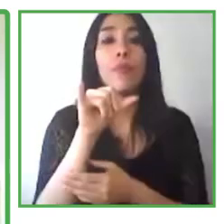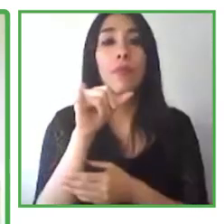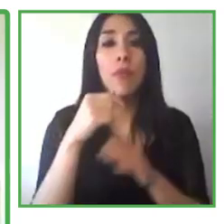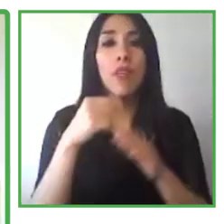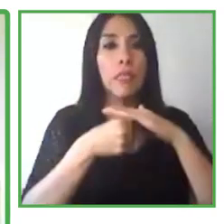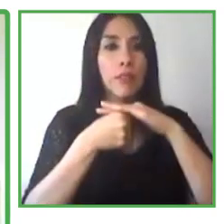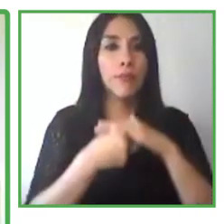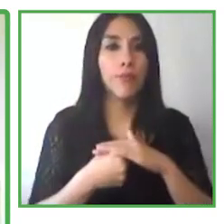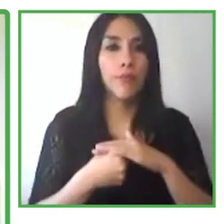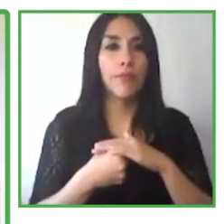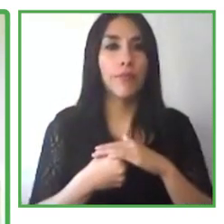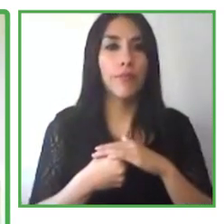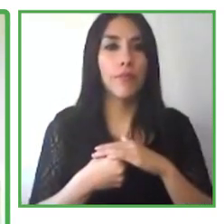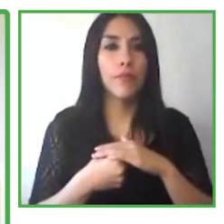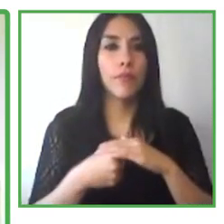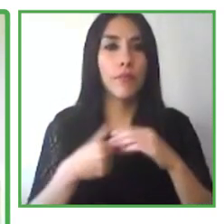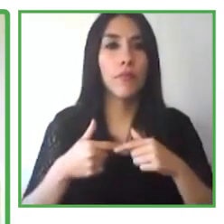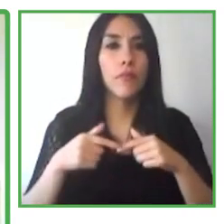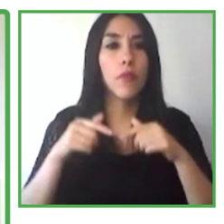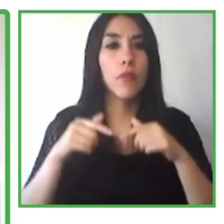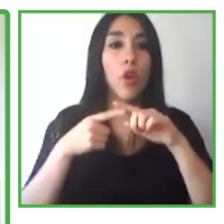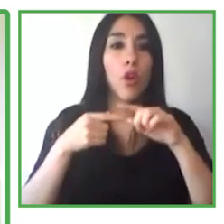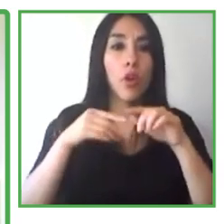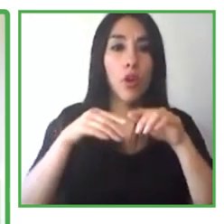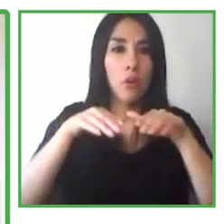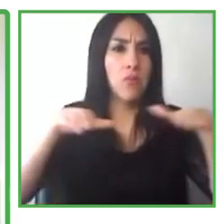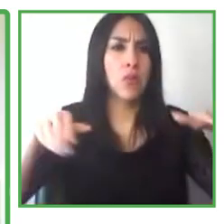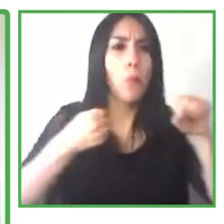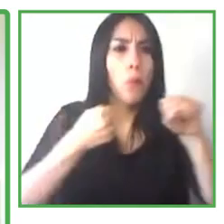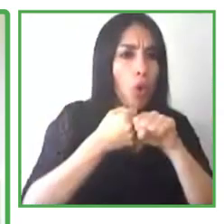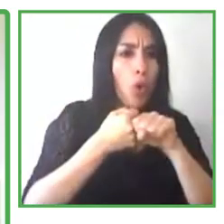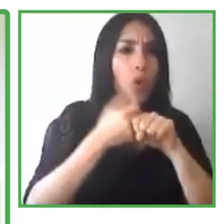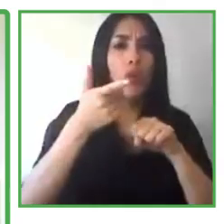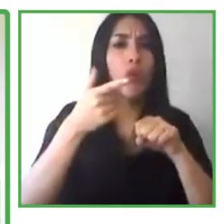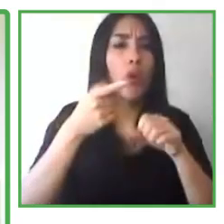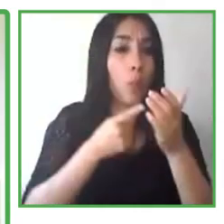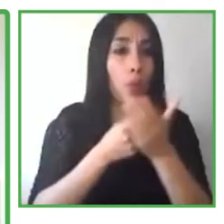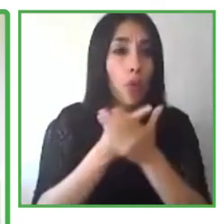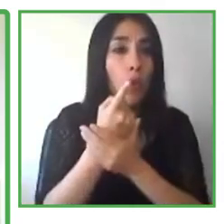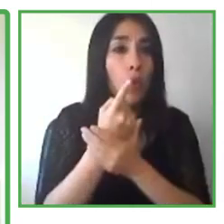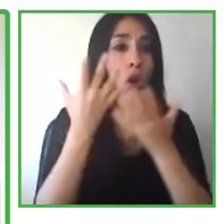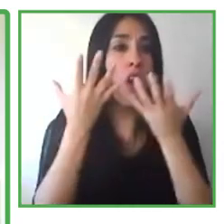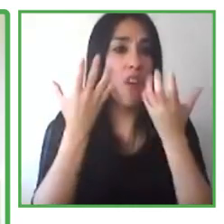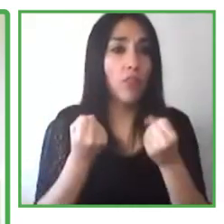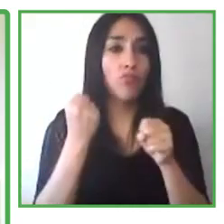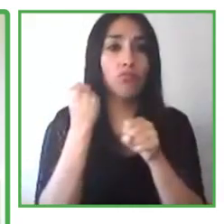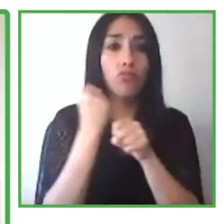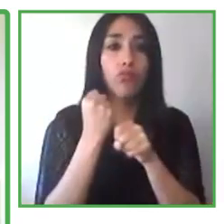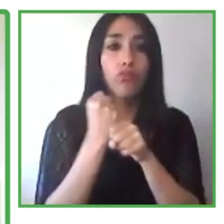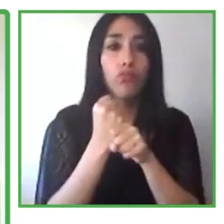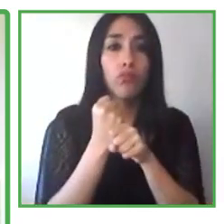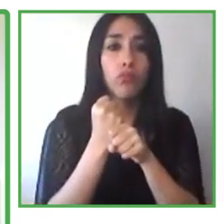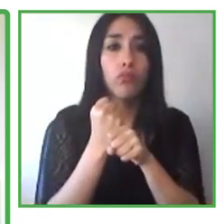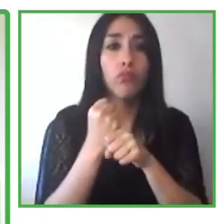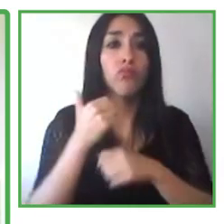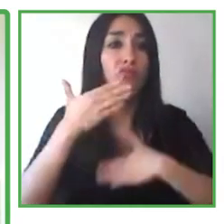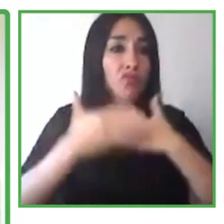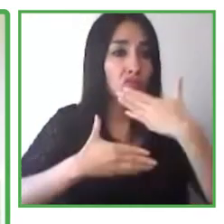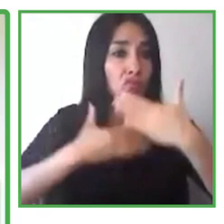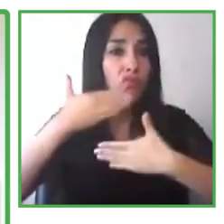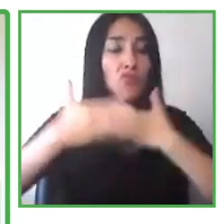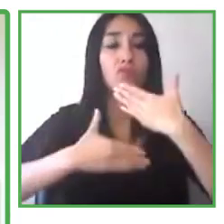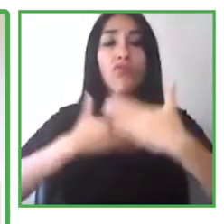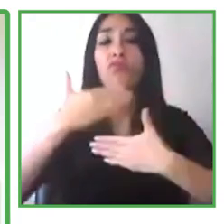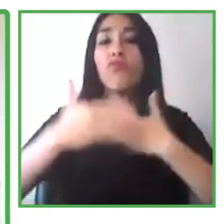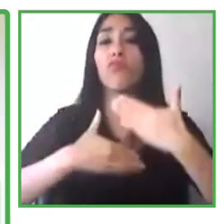At the end of the day, at the beginning of their career. So we're really committed to growing the talent pool by building programs